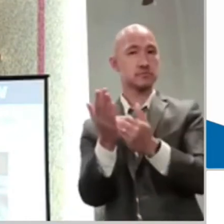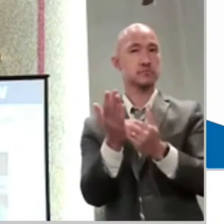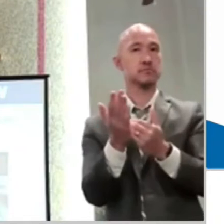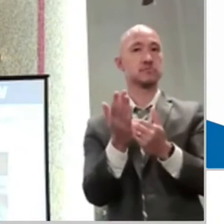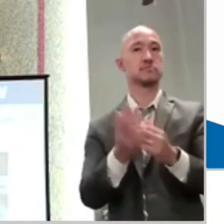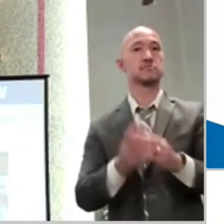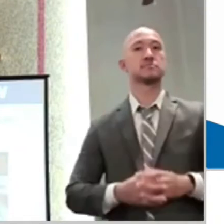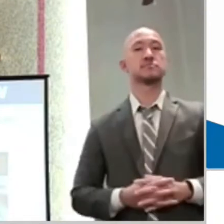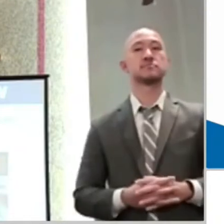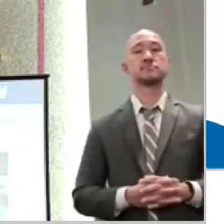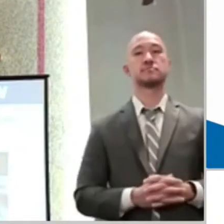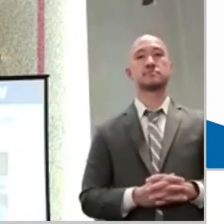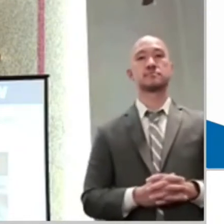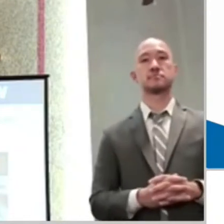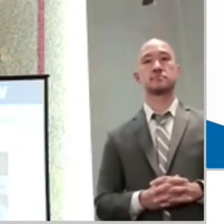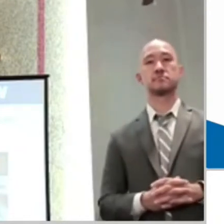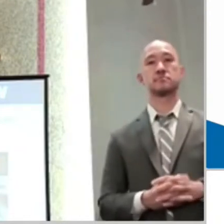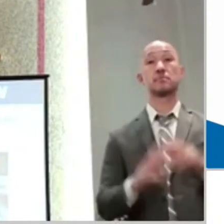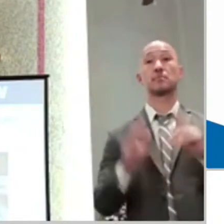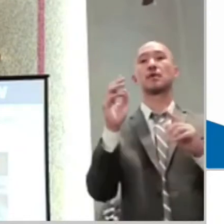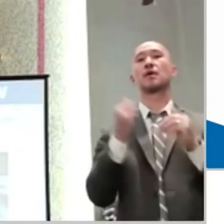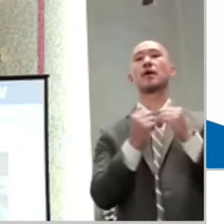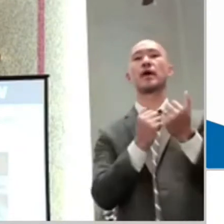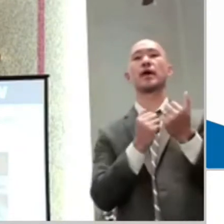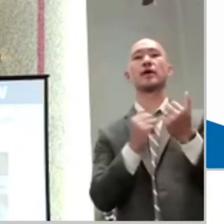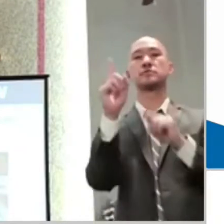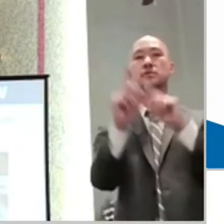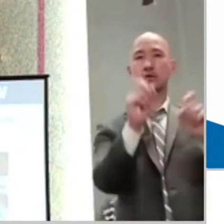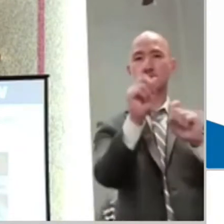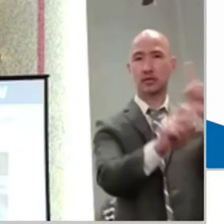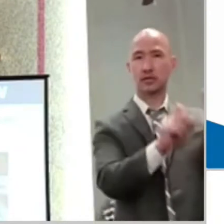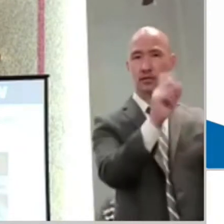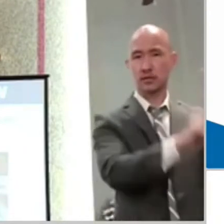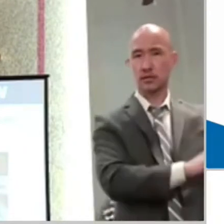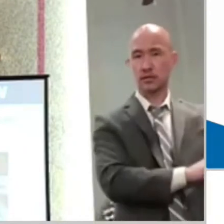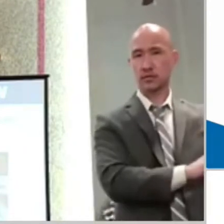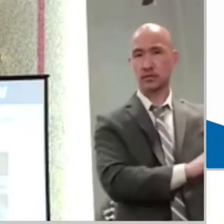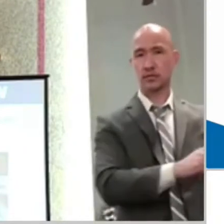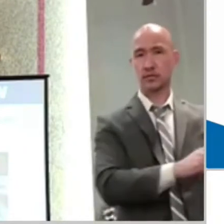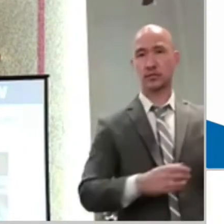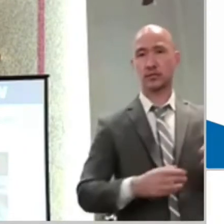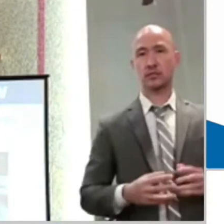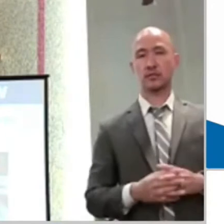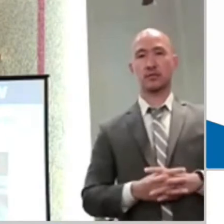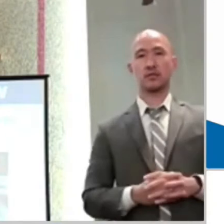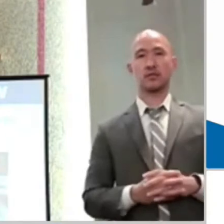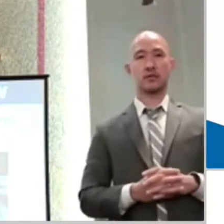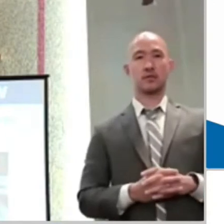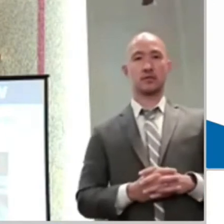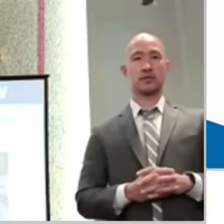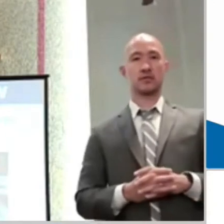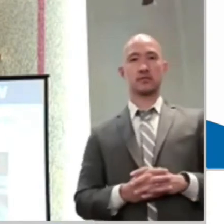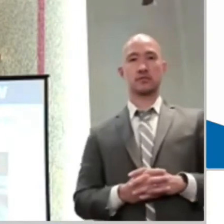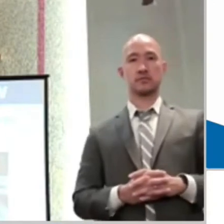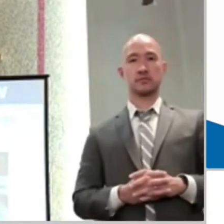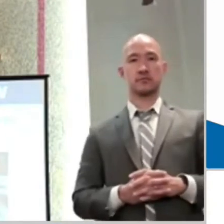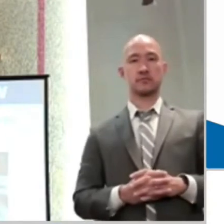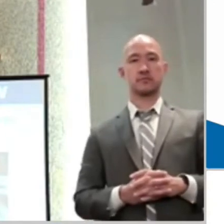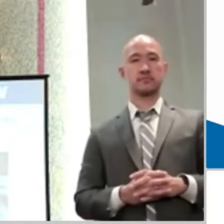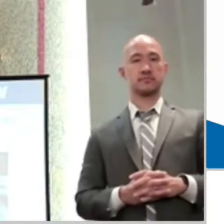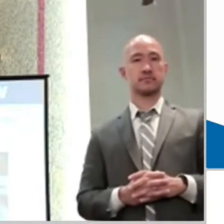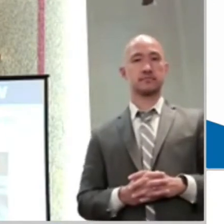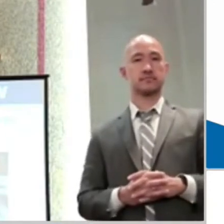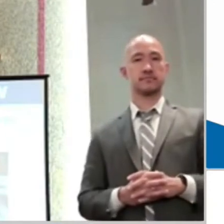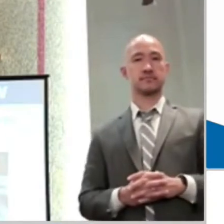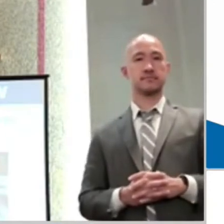do with this as well. How are we examining ourselves? Do we think, do we treat the Lord's Supper? And it's not